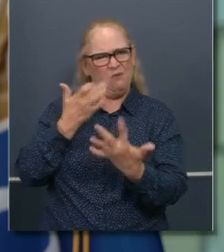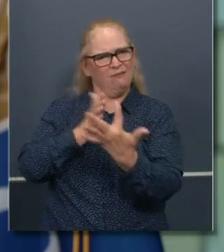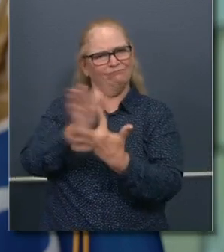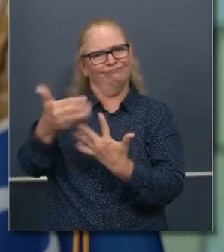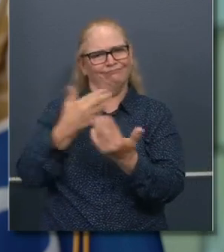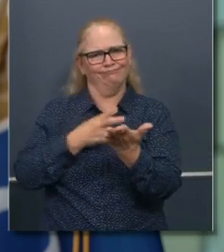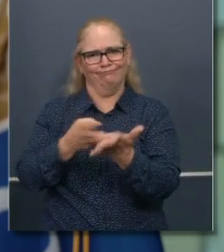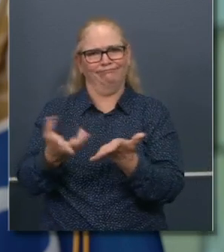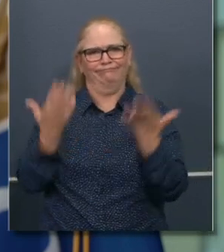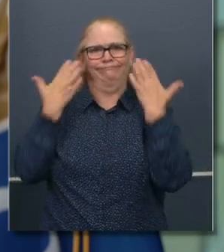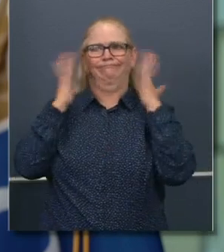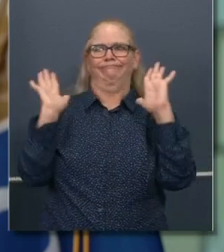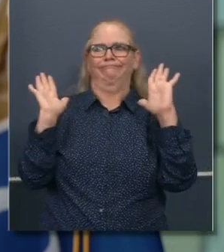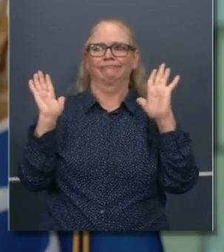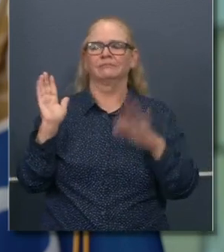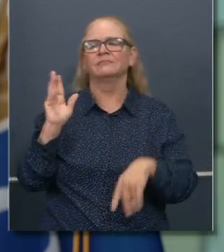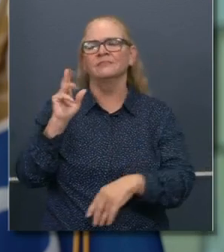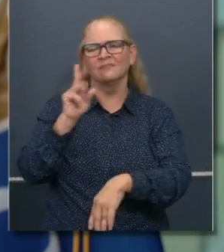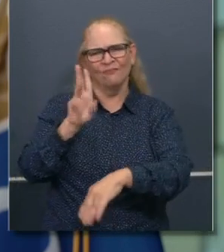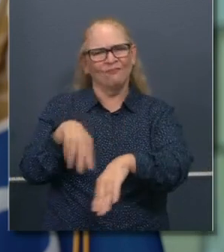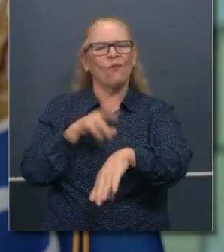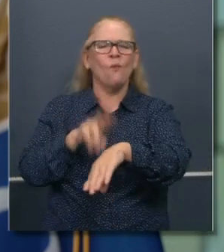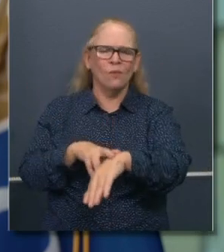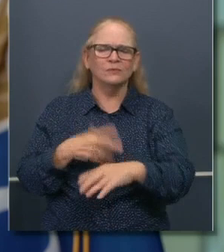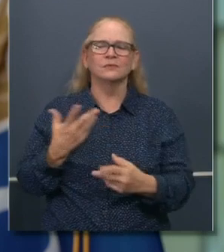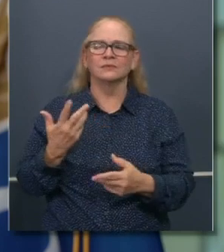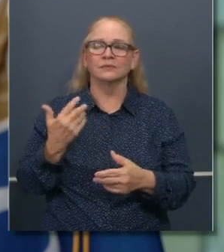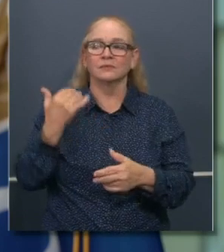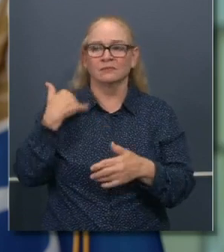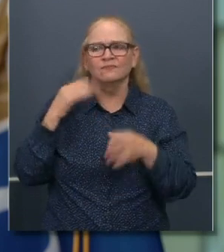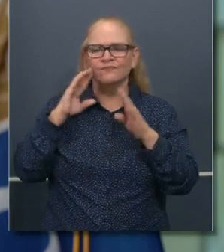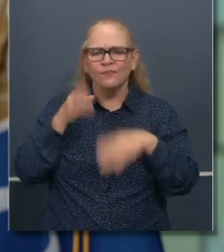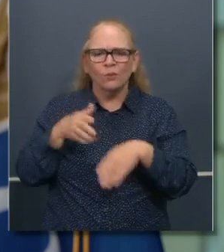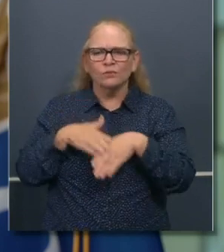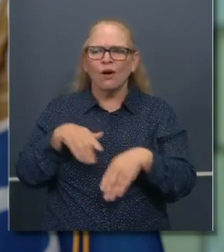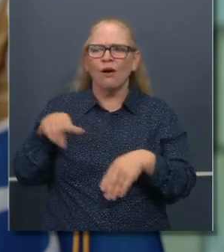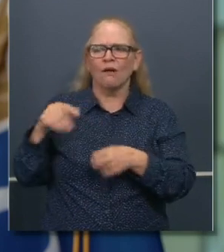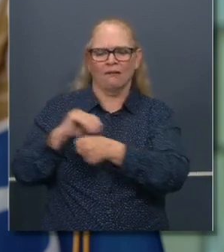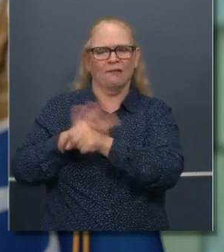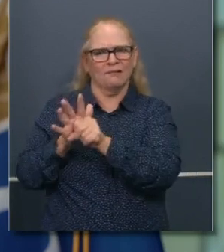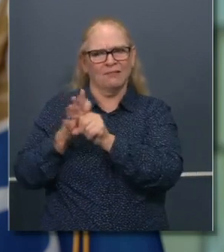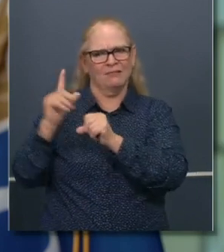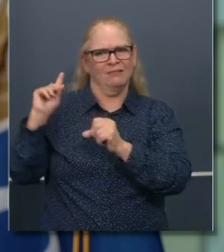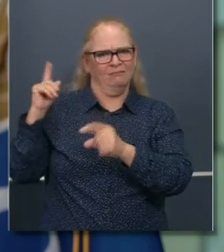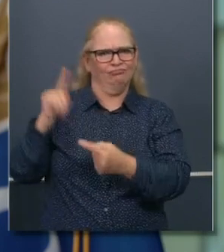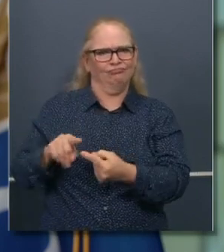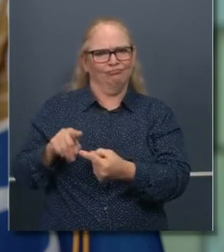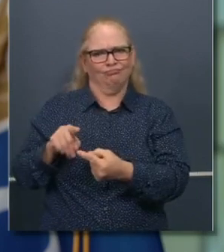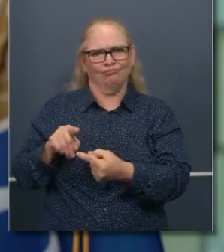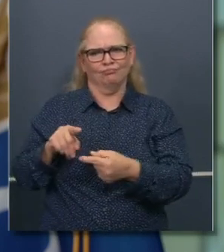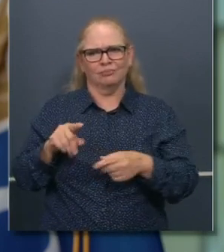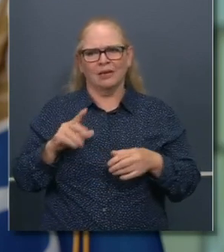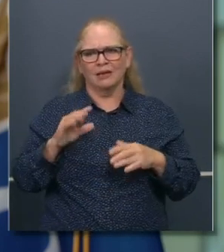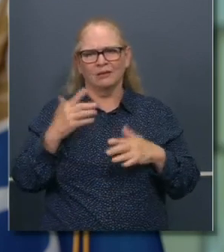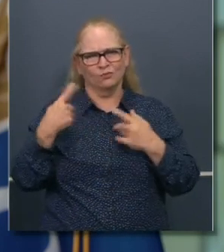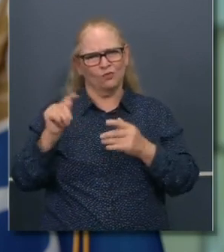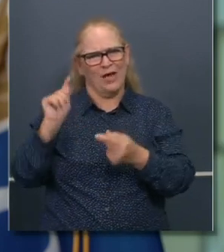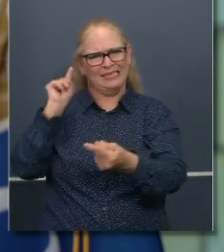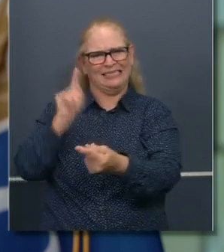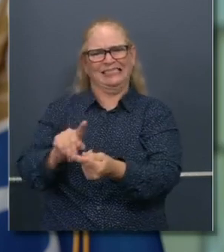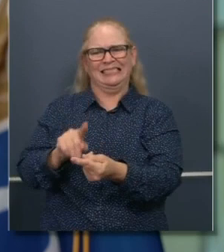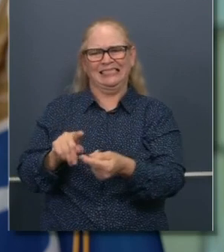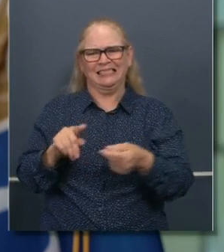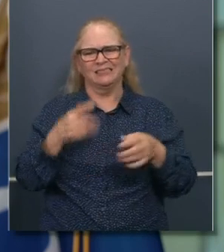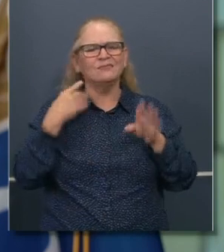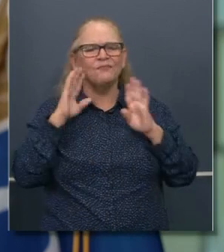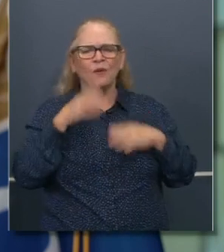Absolutely focused on bending this curve, mitigating the spread of this disease, getting our economy moving again, getting people